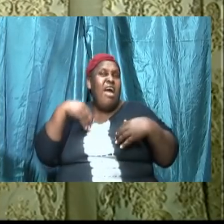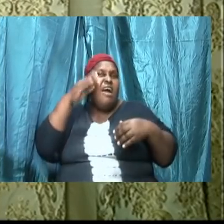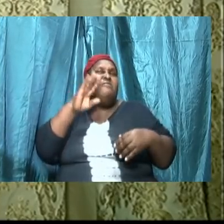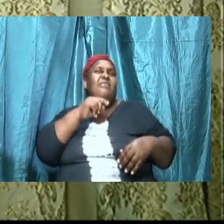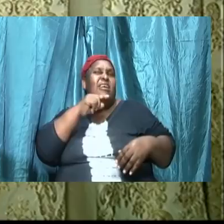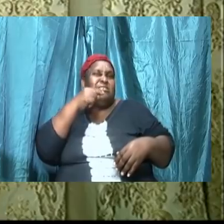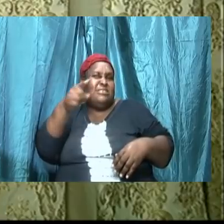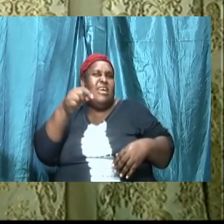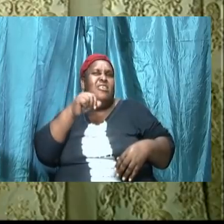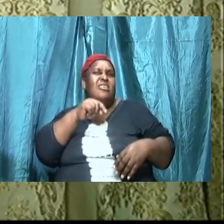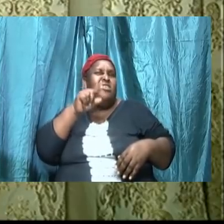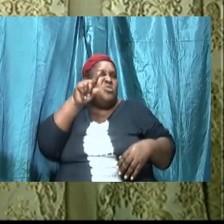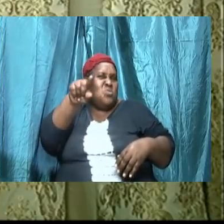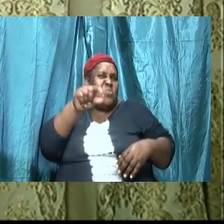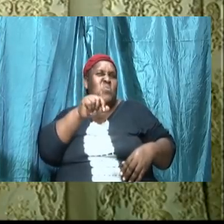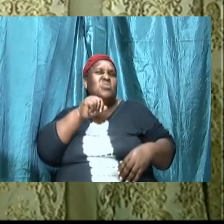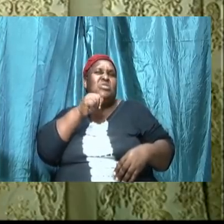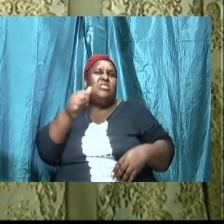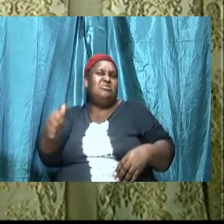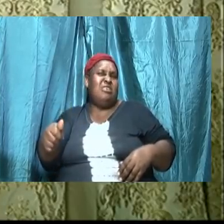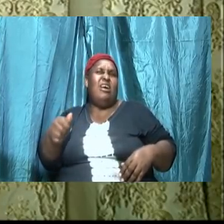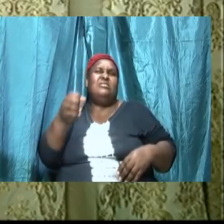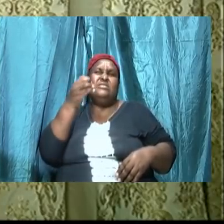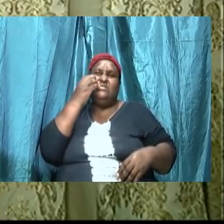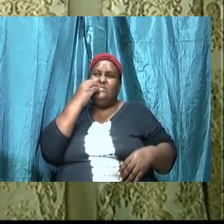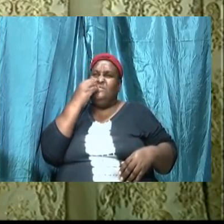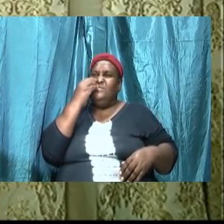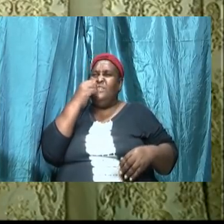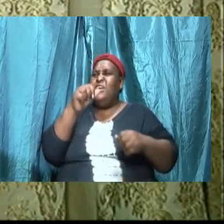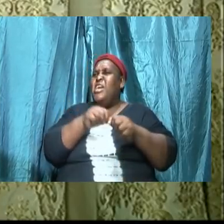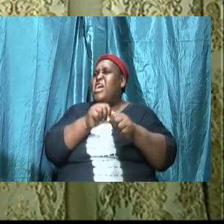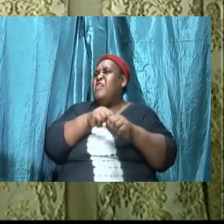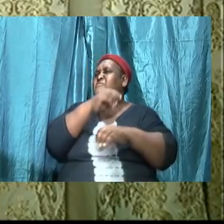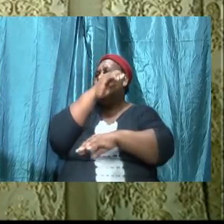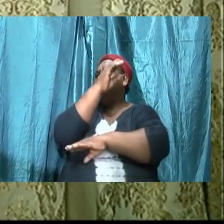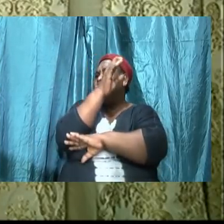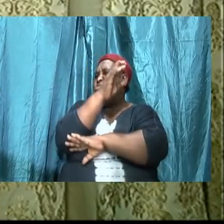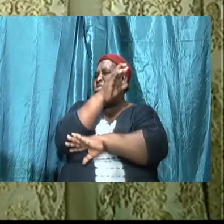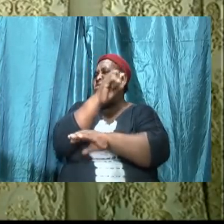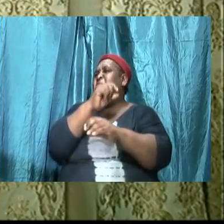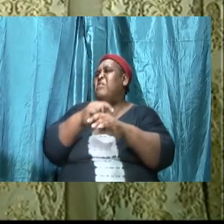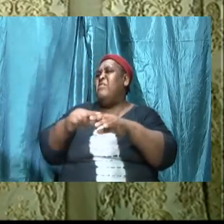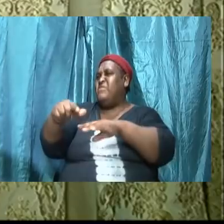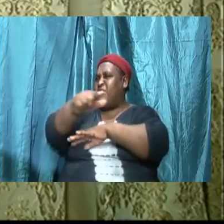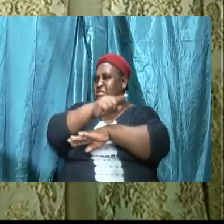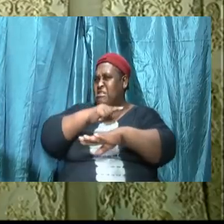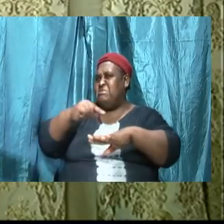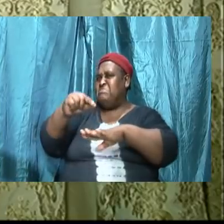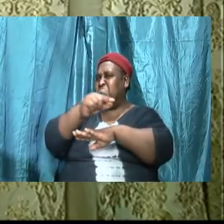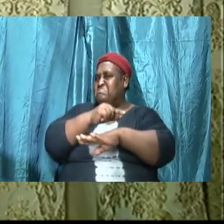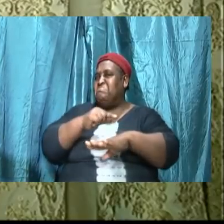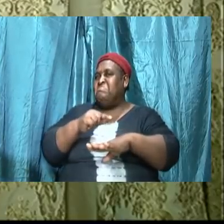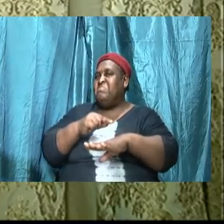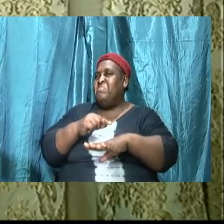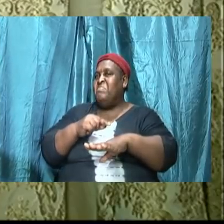said ye shall not eat of every tree of the garden